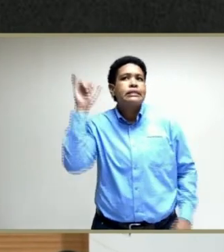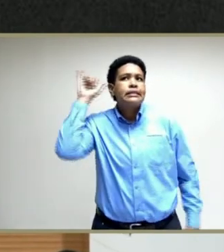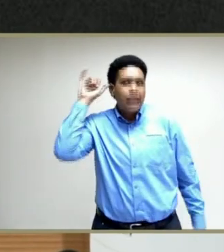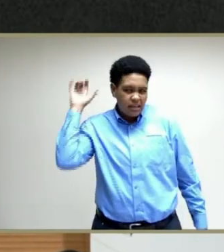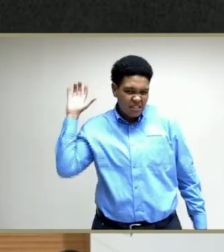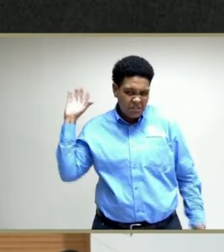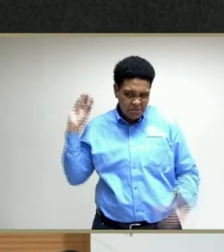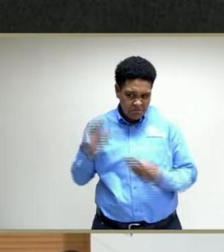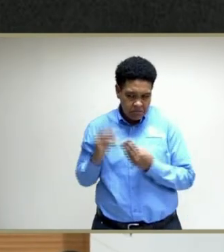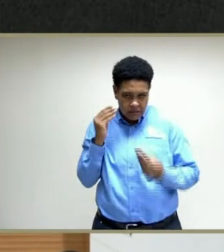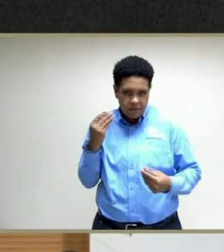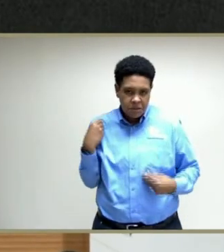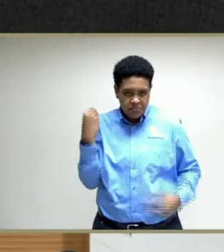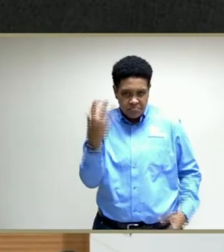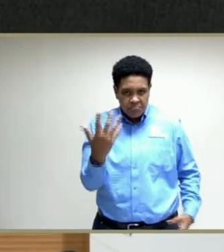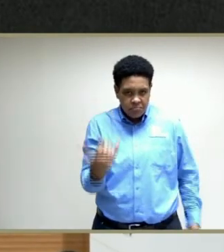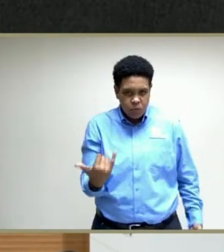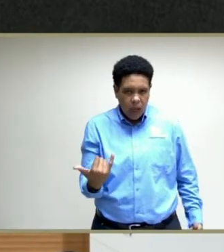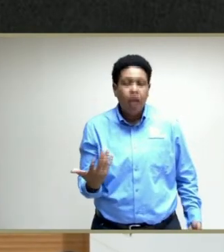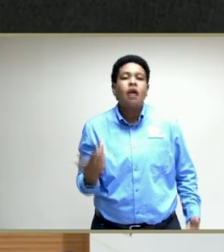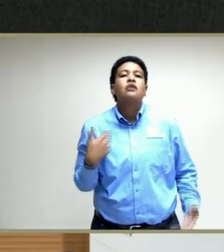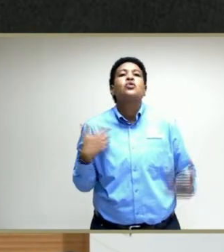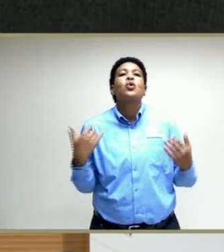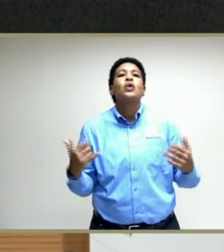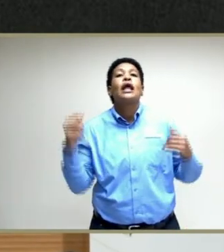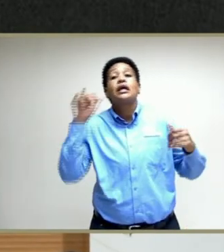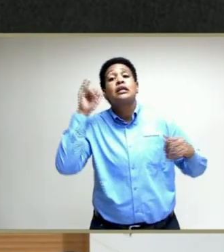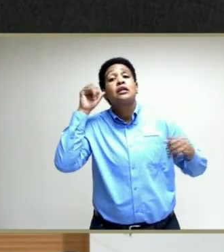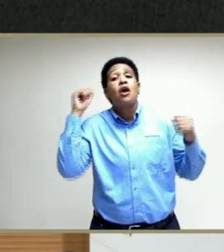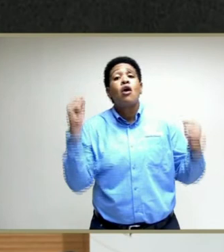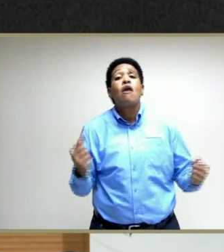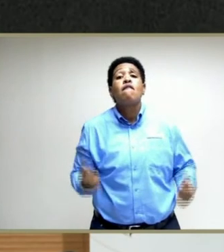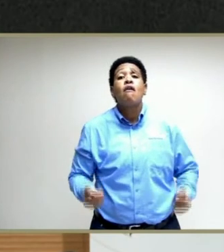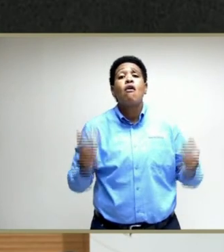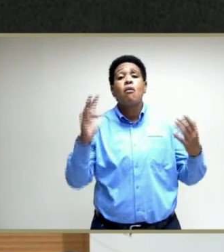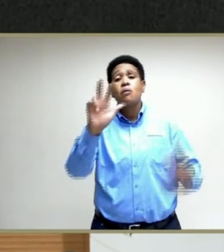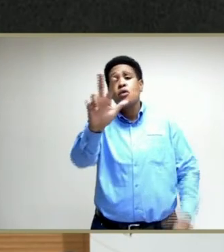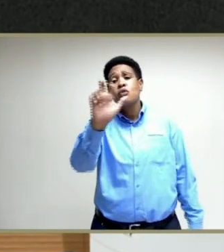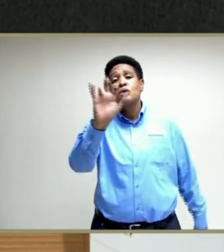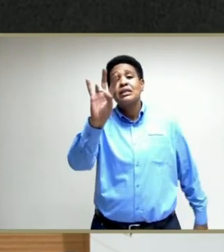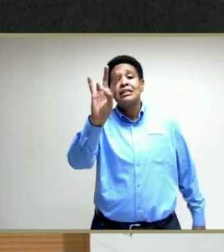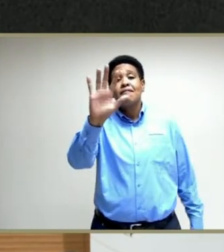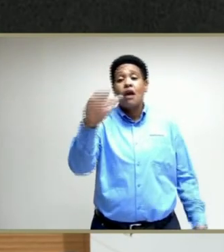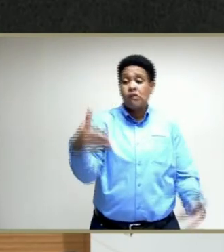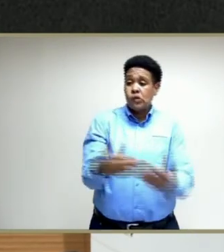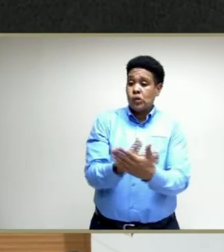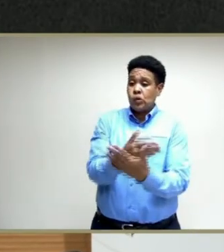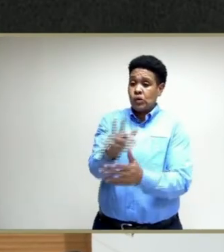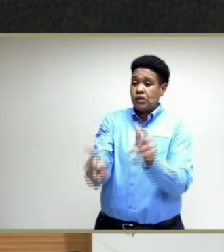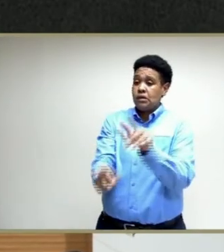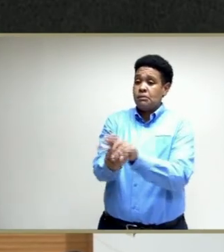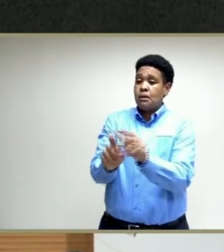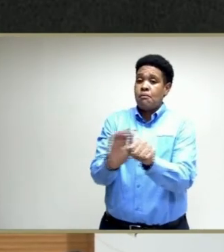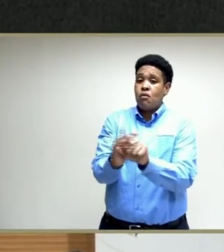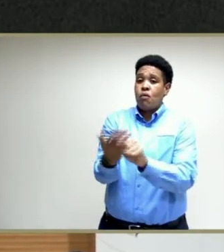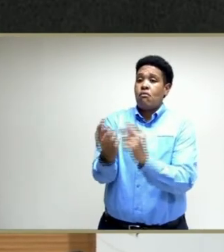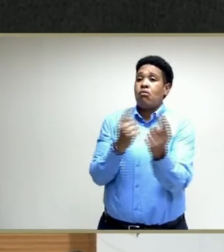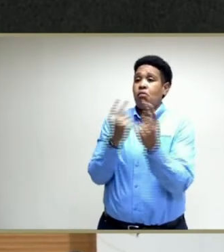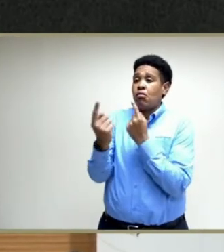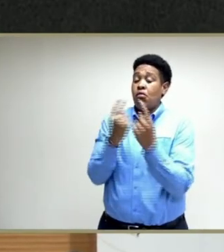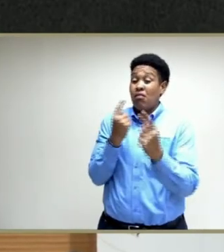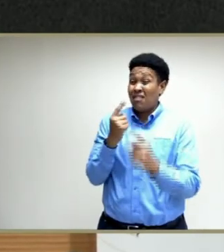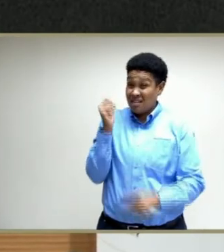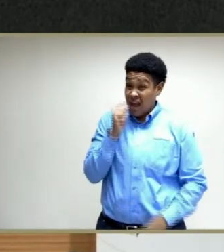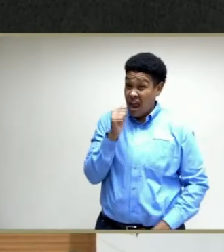So yesterday, we would have confirmed a total of 375 new cases, which would have given us a daily